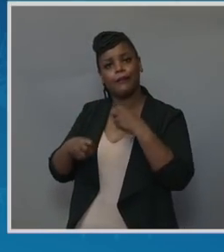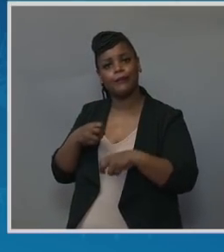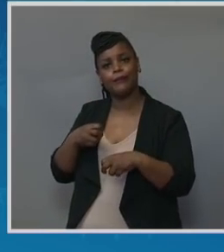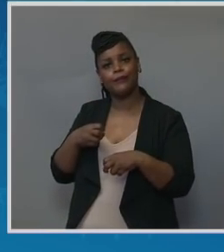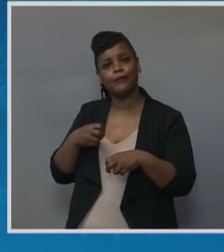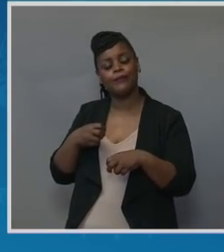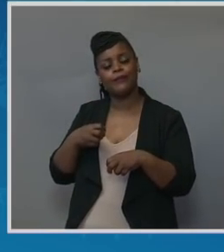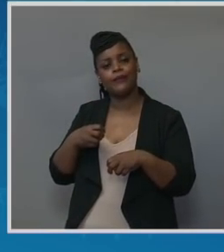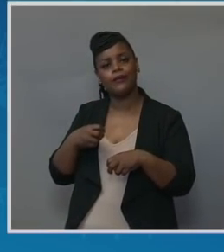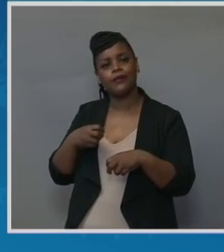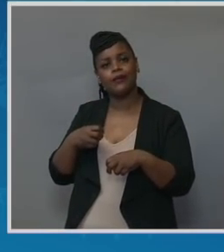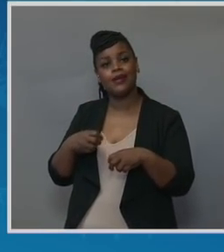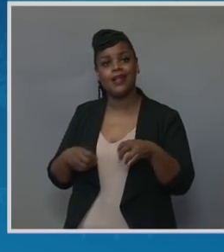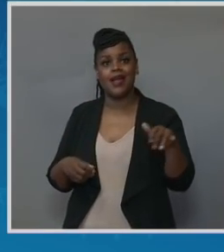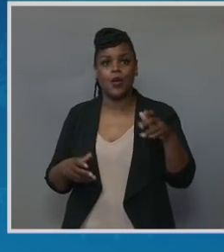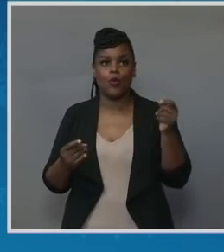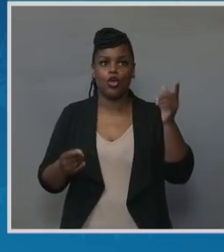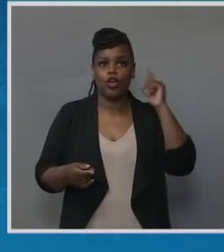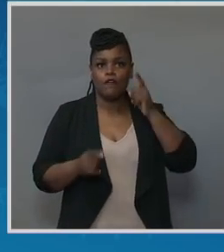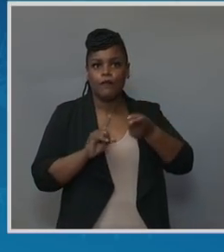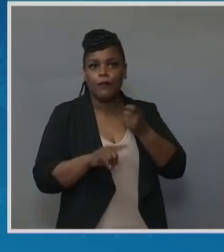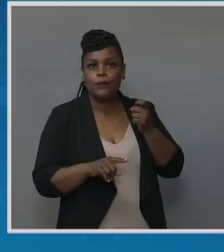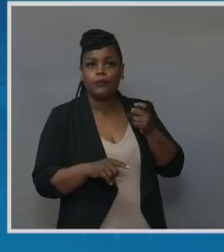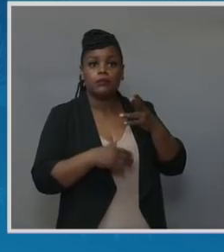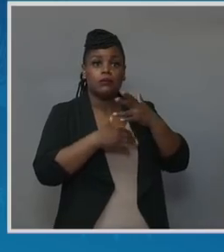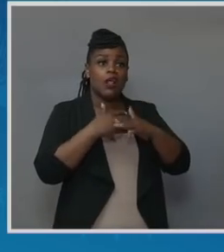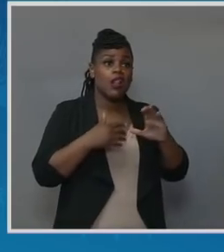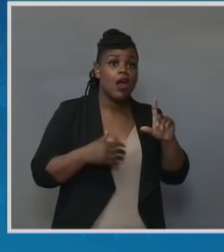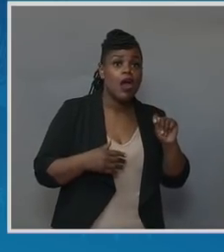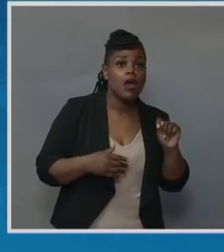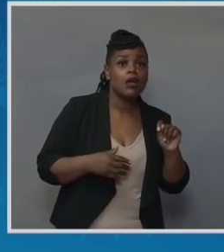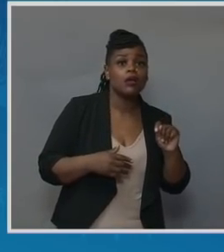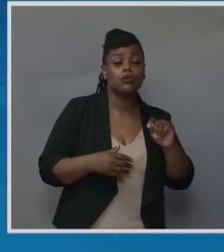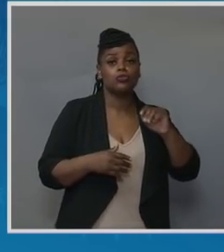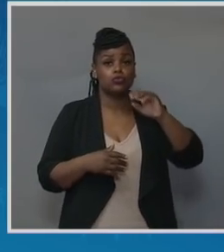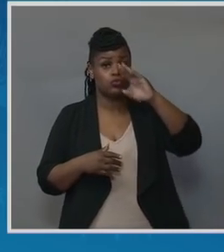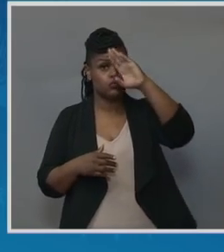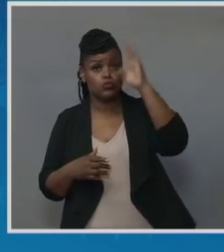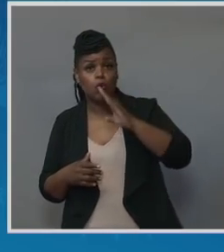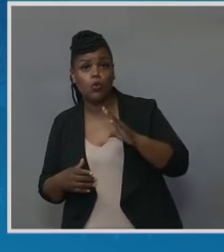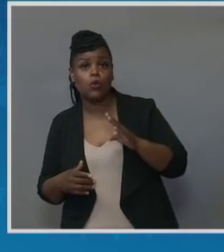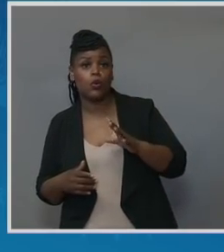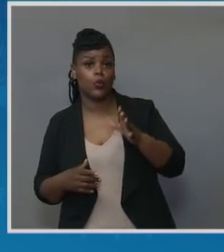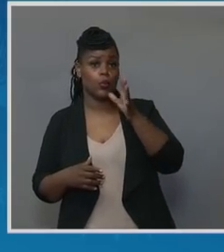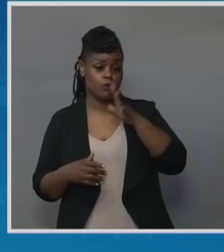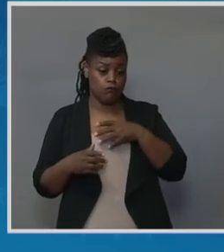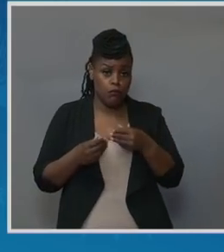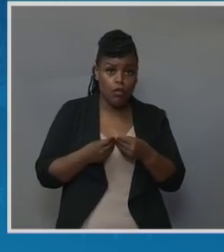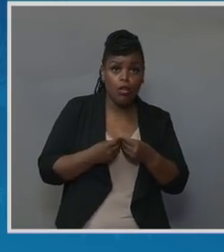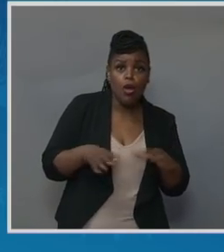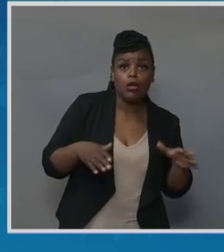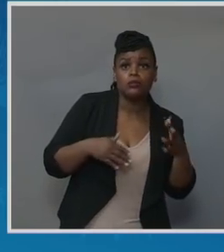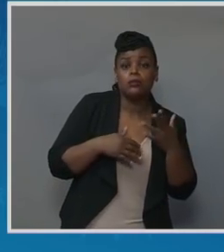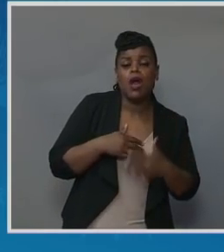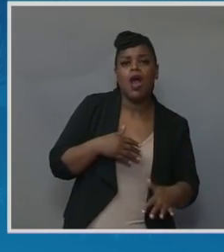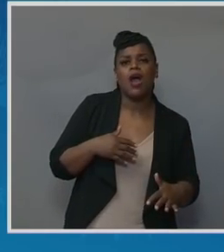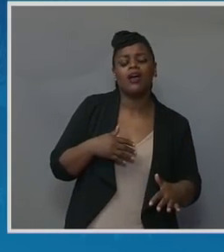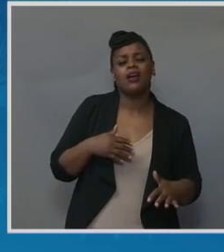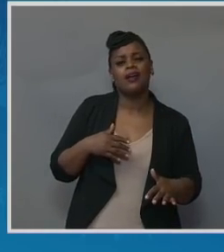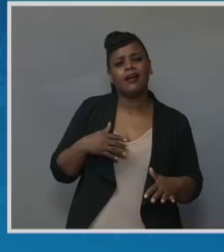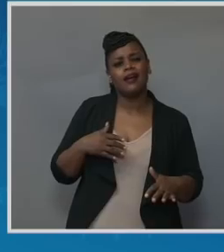about. Blood clots, strokes. A woman loses so much blood following delivery she has to have a hysterectomy.